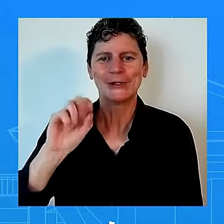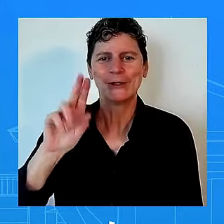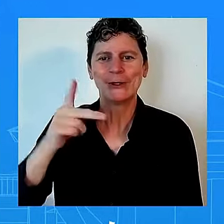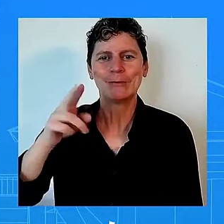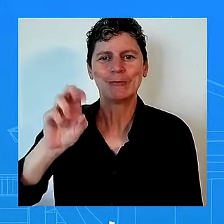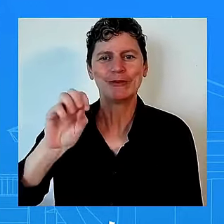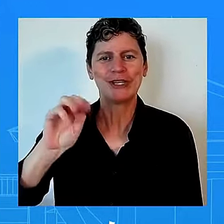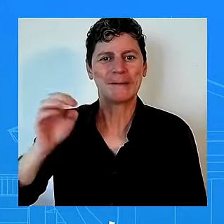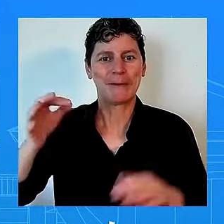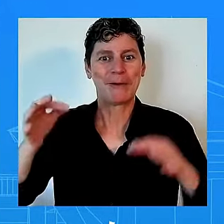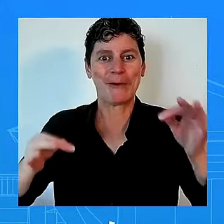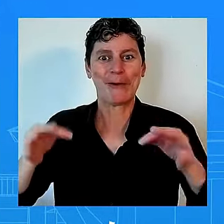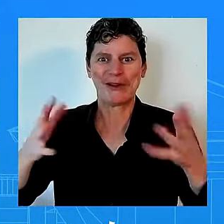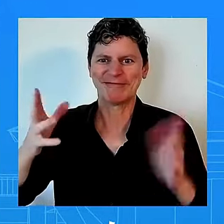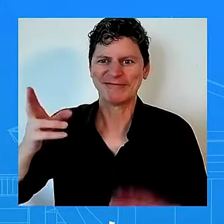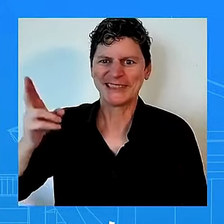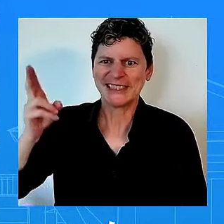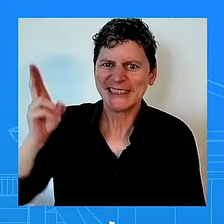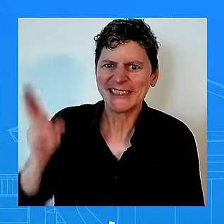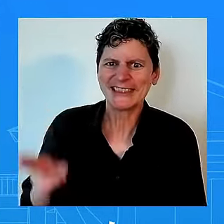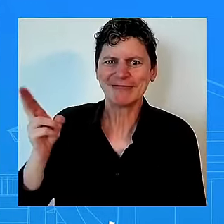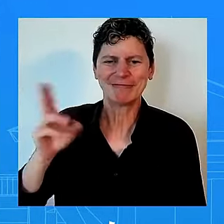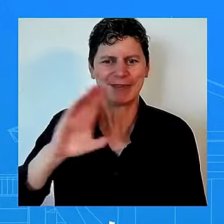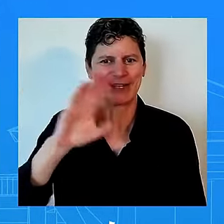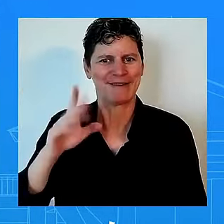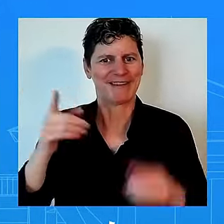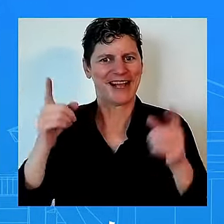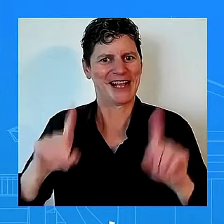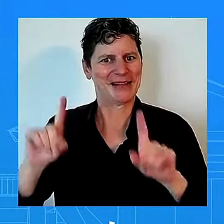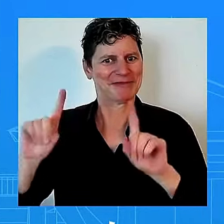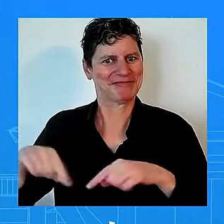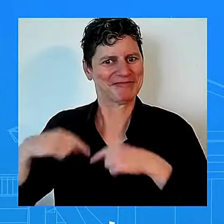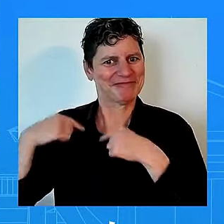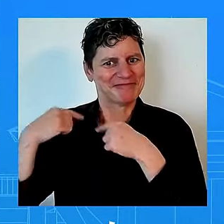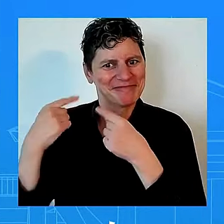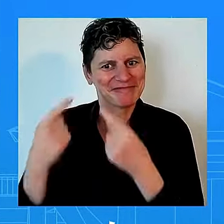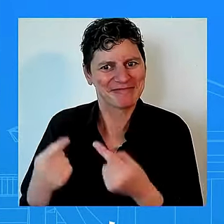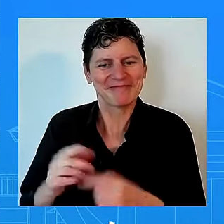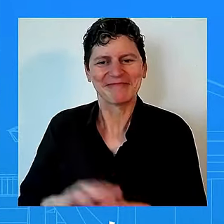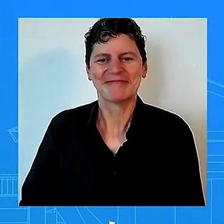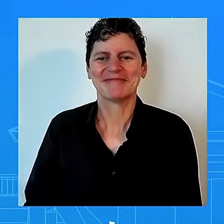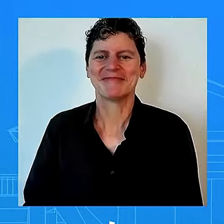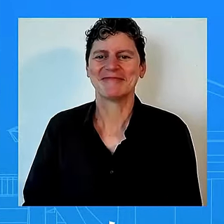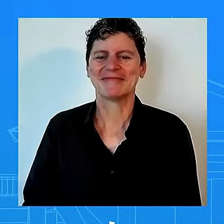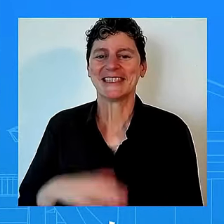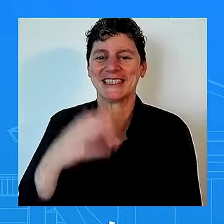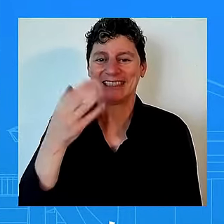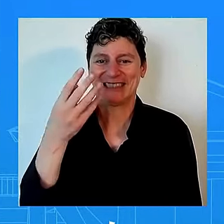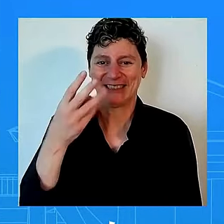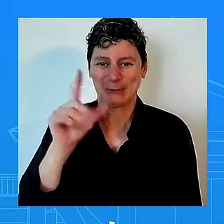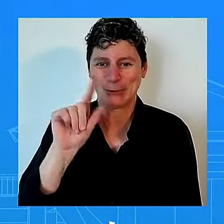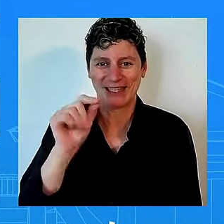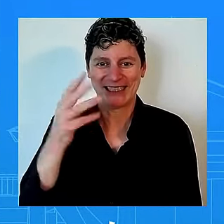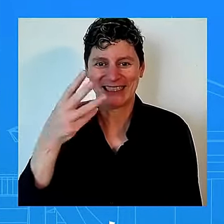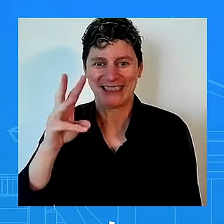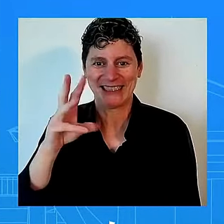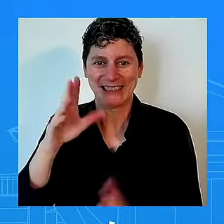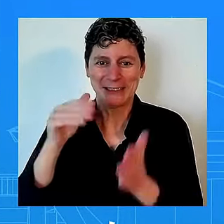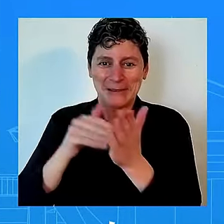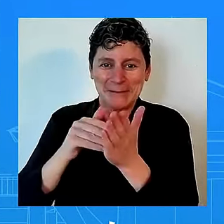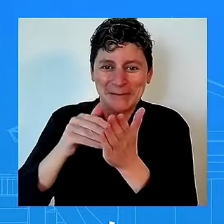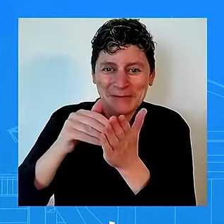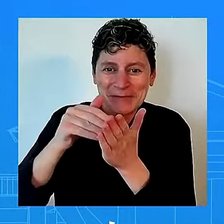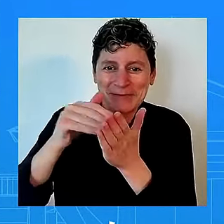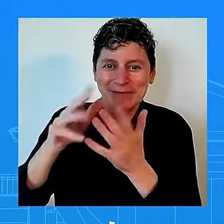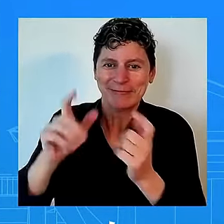so the administration had promised to use the full extent of the law to make sure that pregnant patients got emergency care after roe